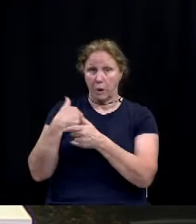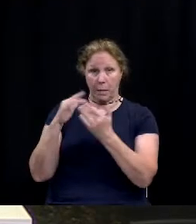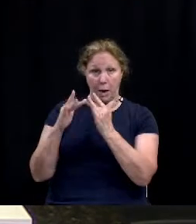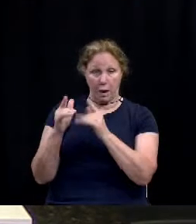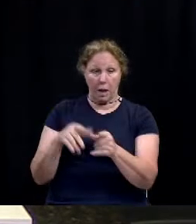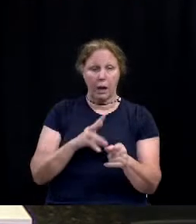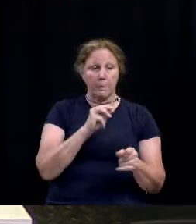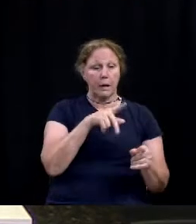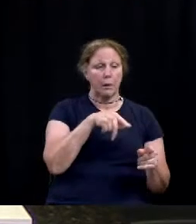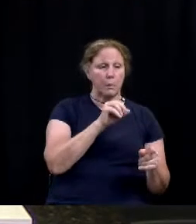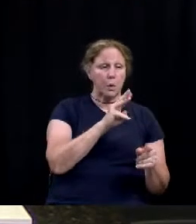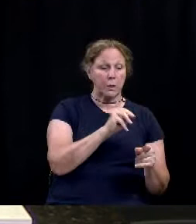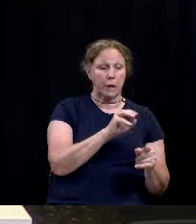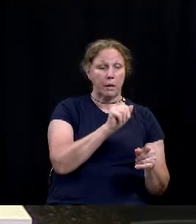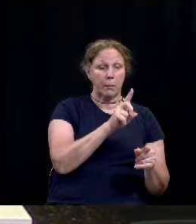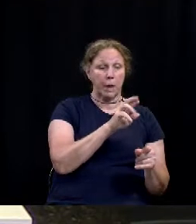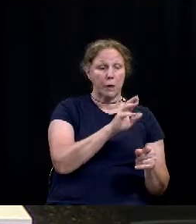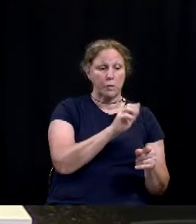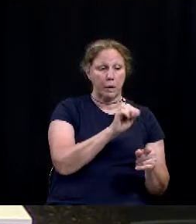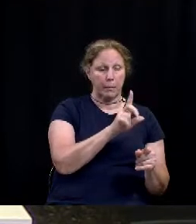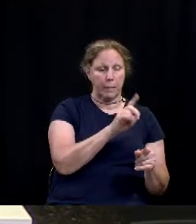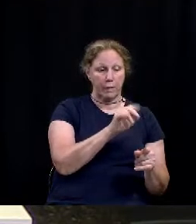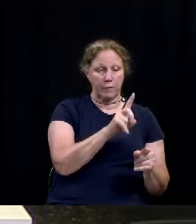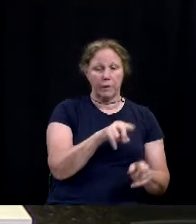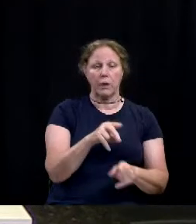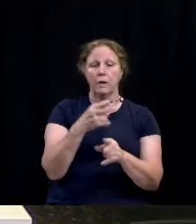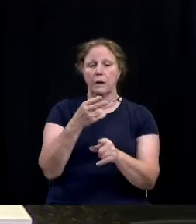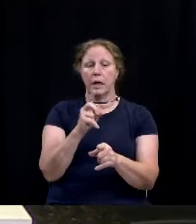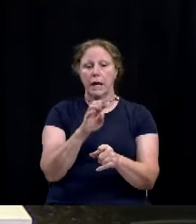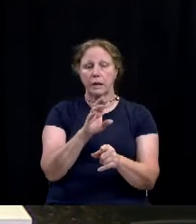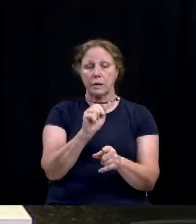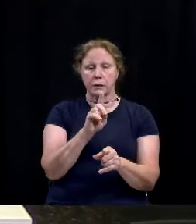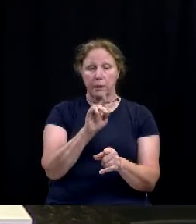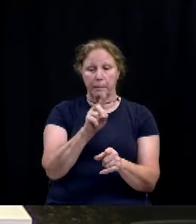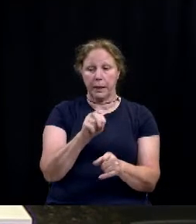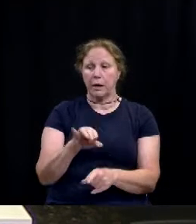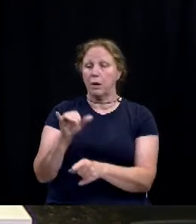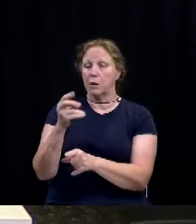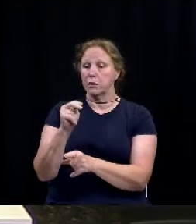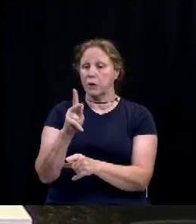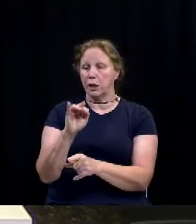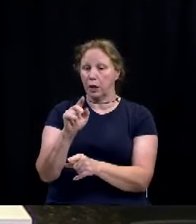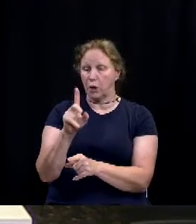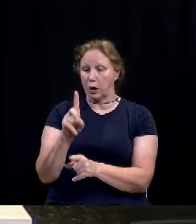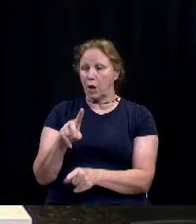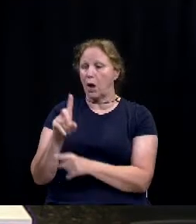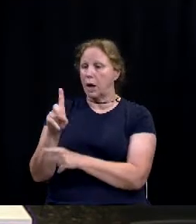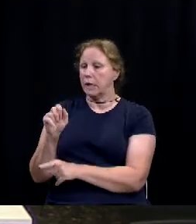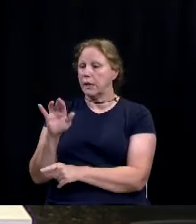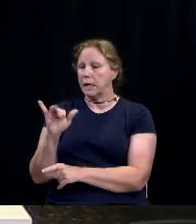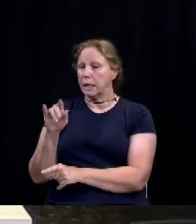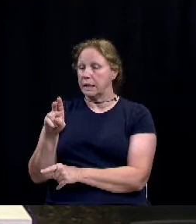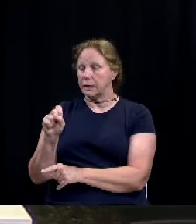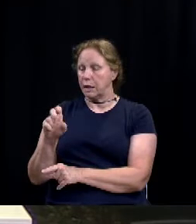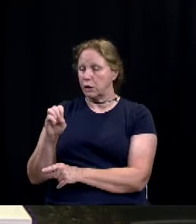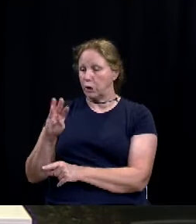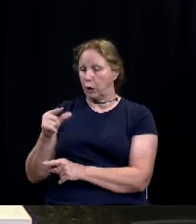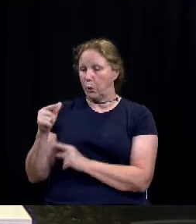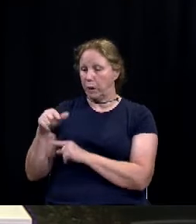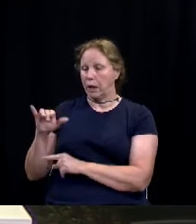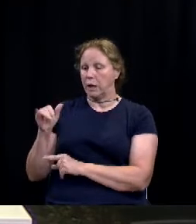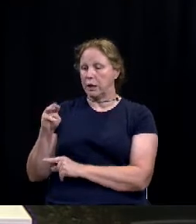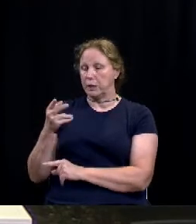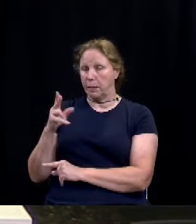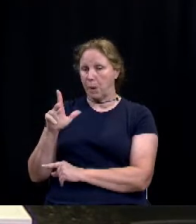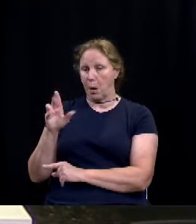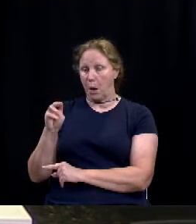Potem Andrea Barefield, Councilmember Hector Savito, Councilmember John Kennard, Councilmember Darius Ewing, Councilmember Jim Holmes.